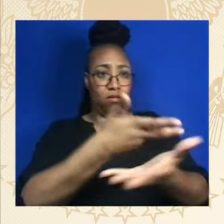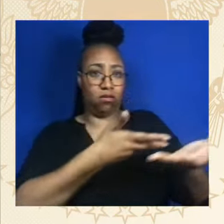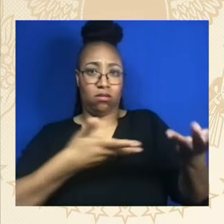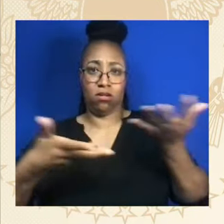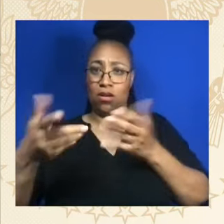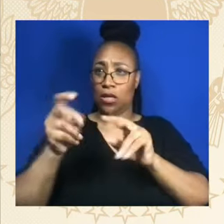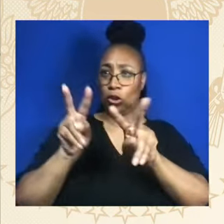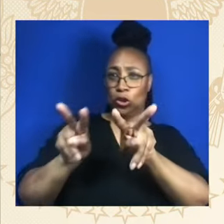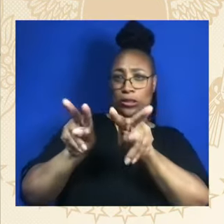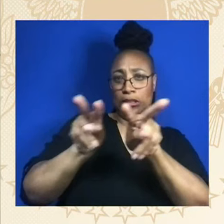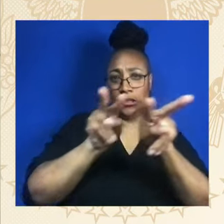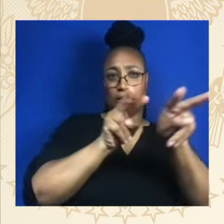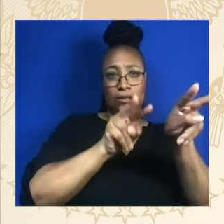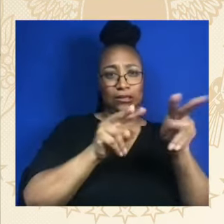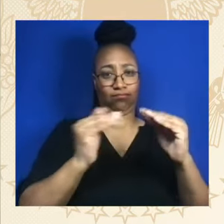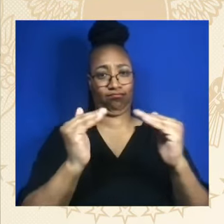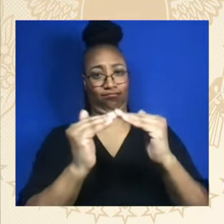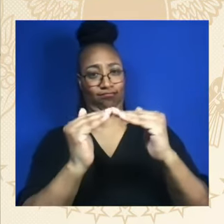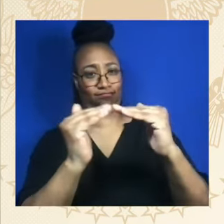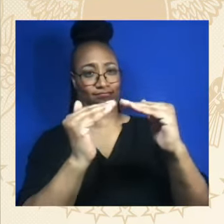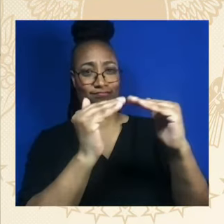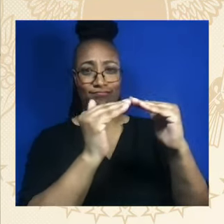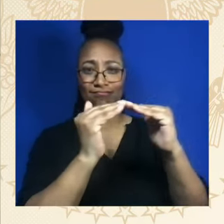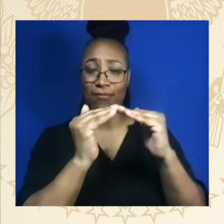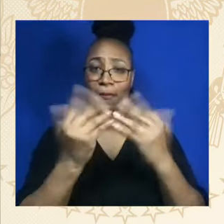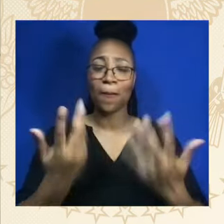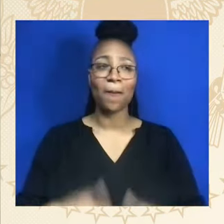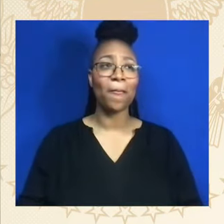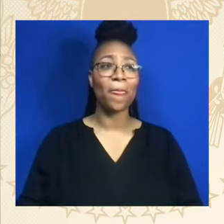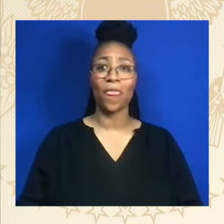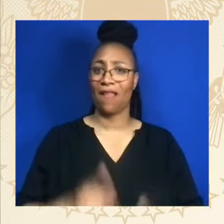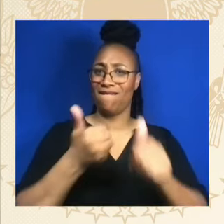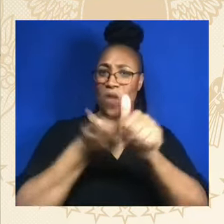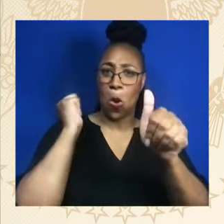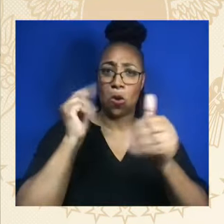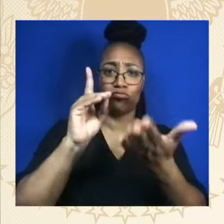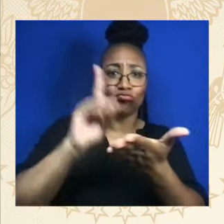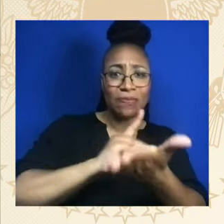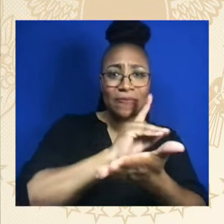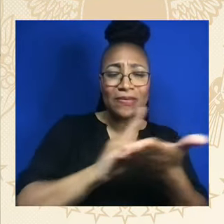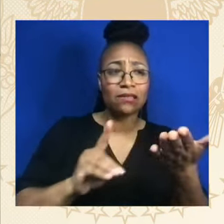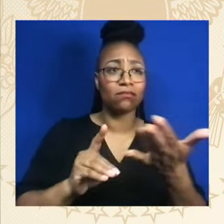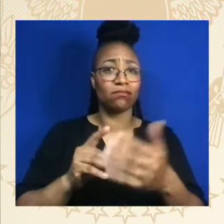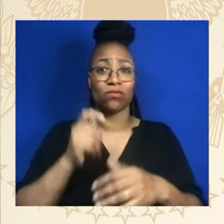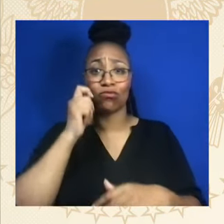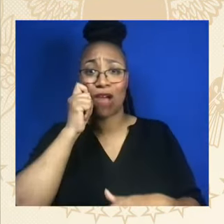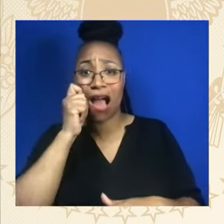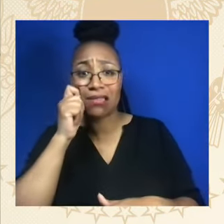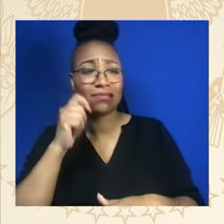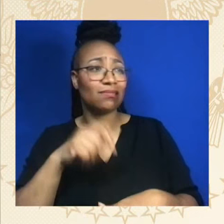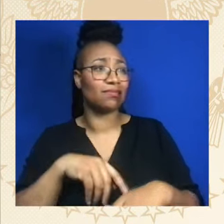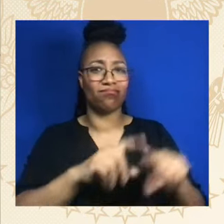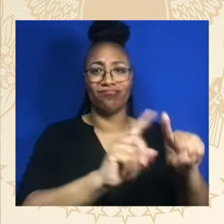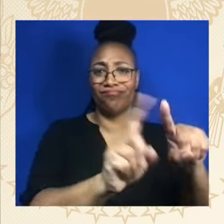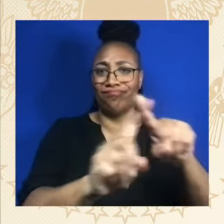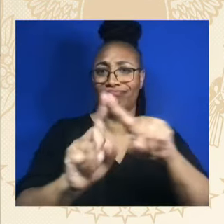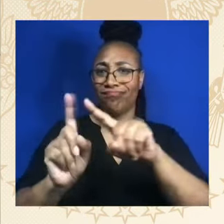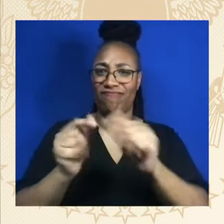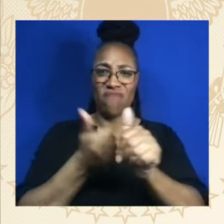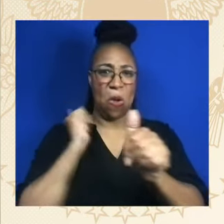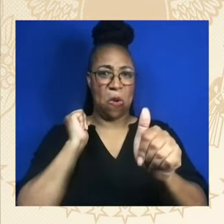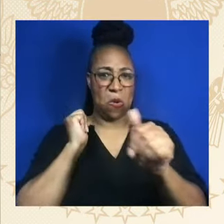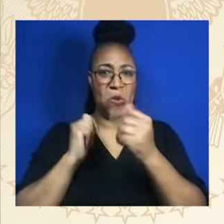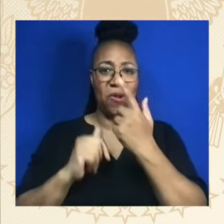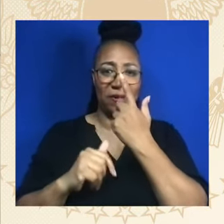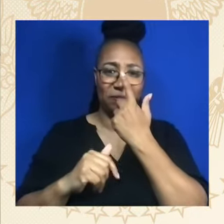administration oversees hundreds of billions of dollars in federal contracts for everything from refurbishing aircraft carrier decks to installing